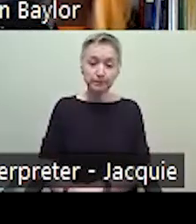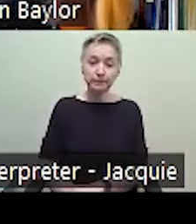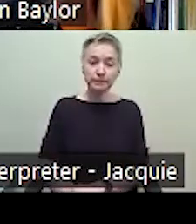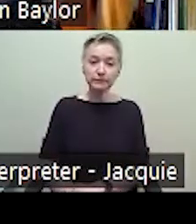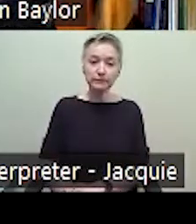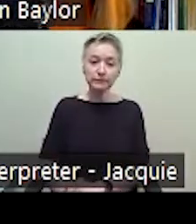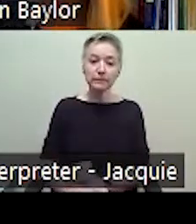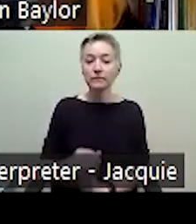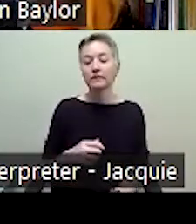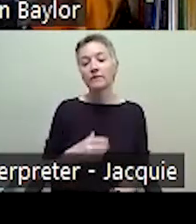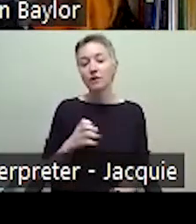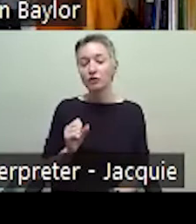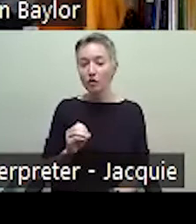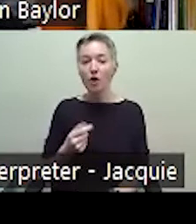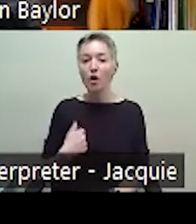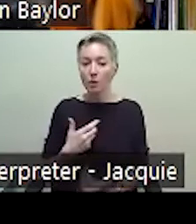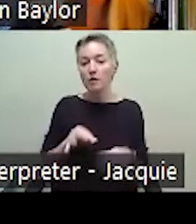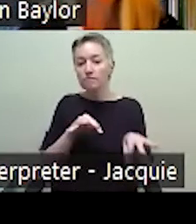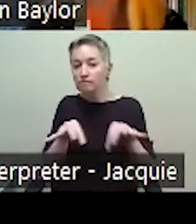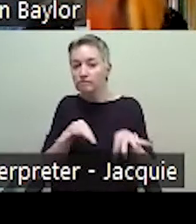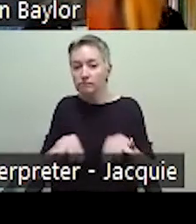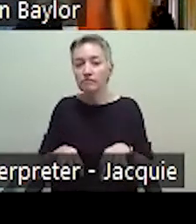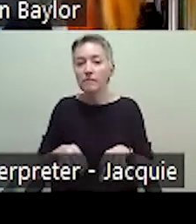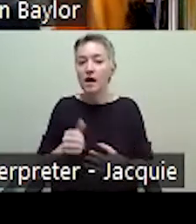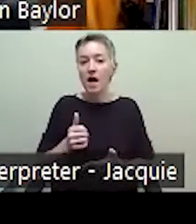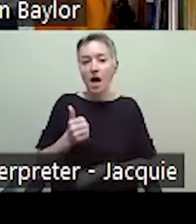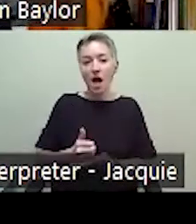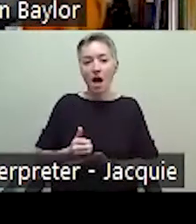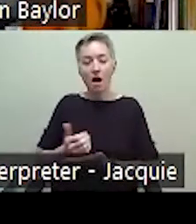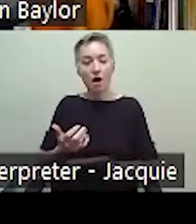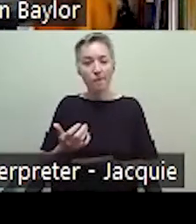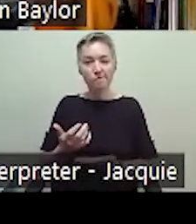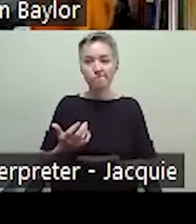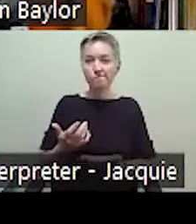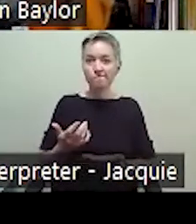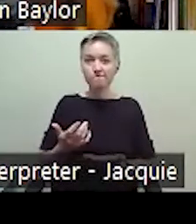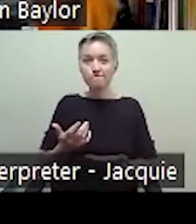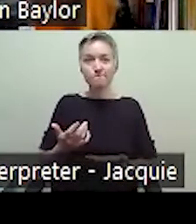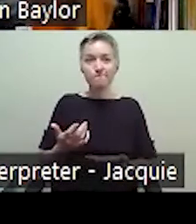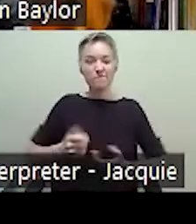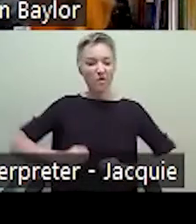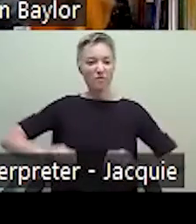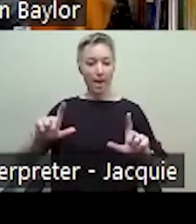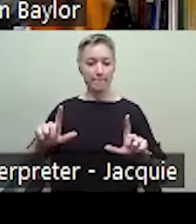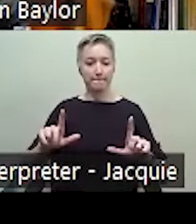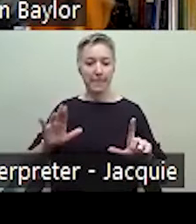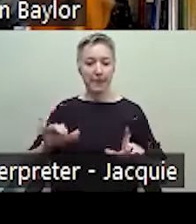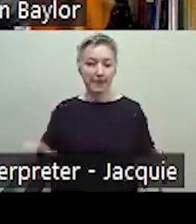we really wanted to kind of frame the activity in a way that students weren't